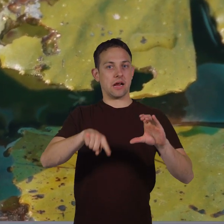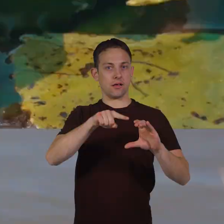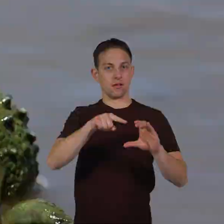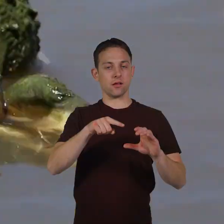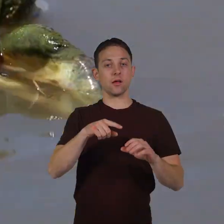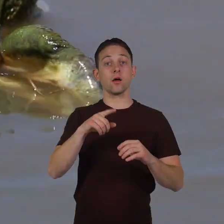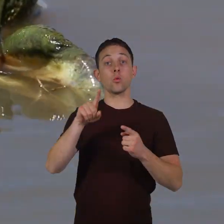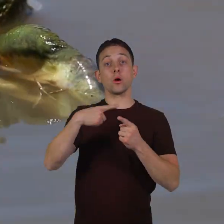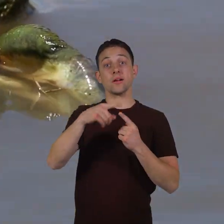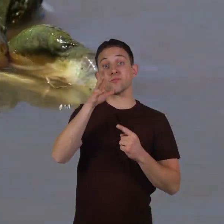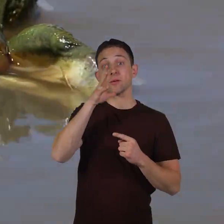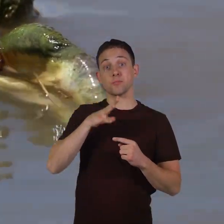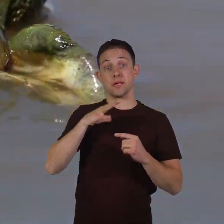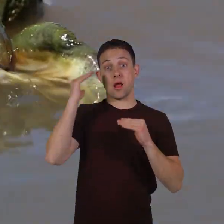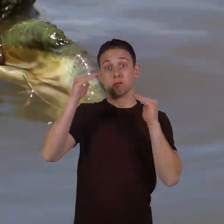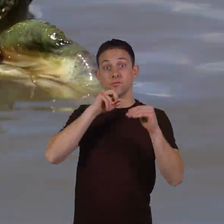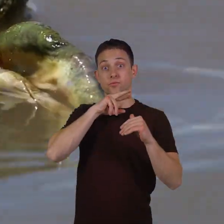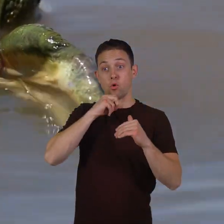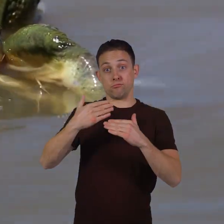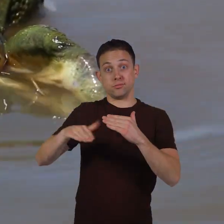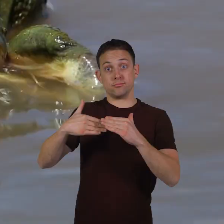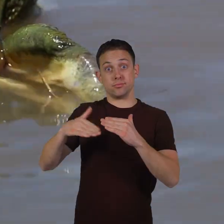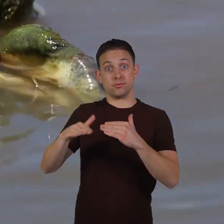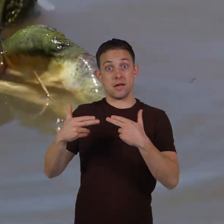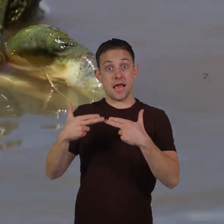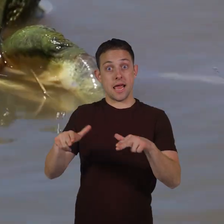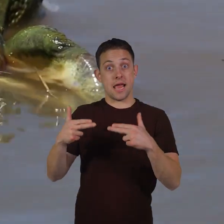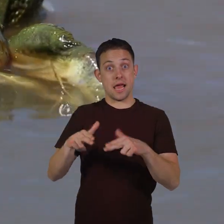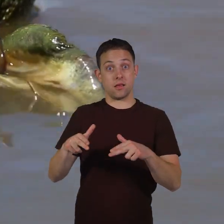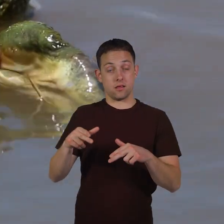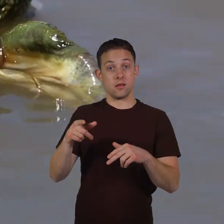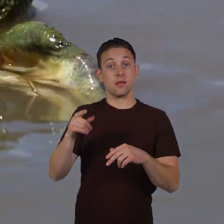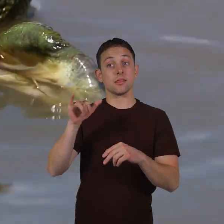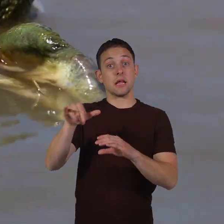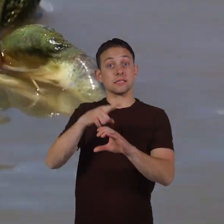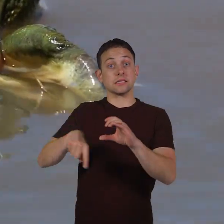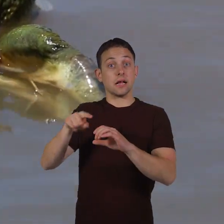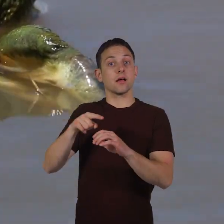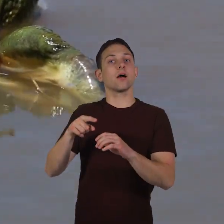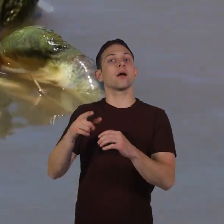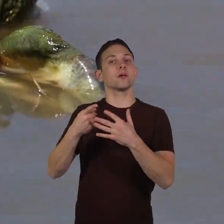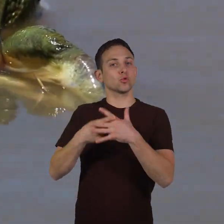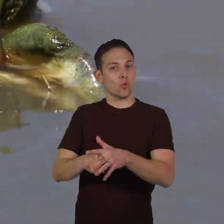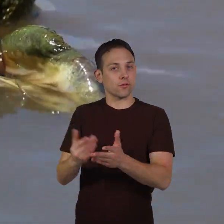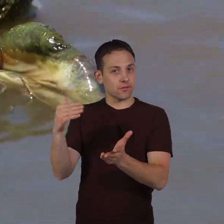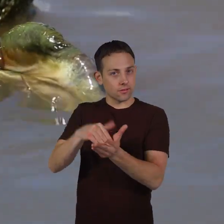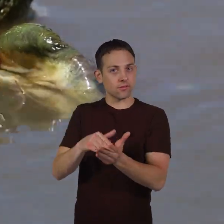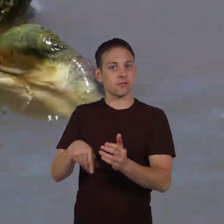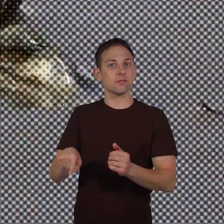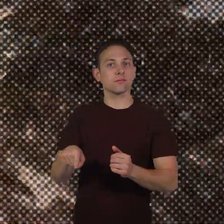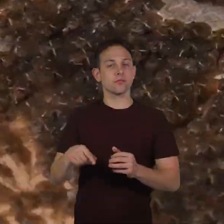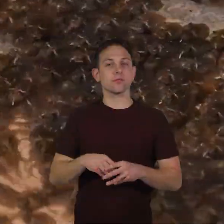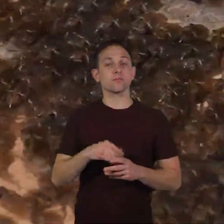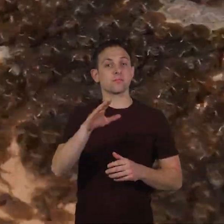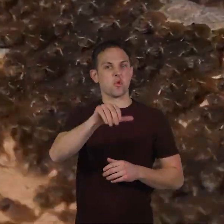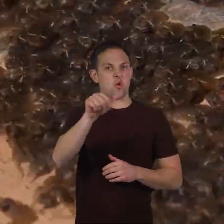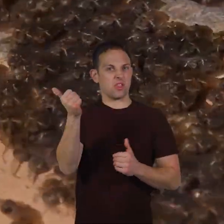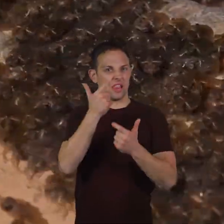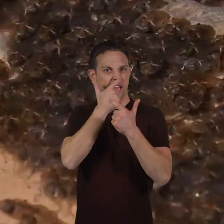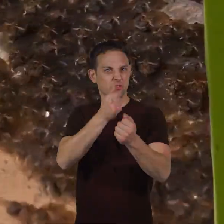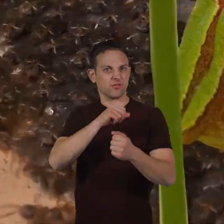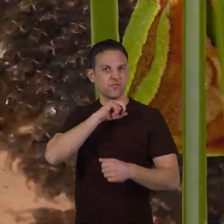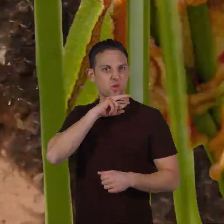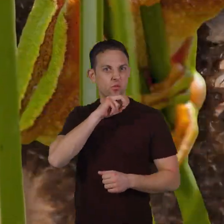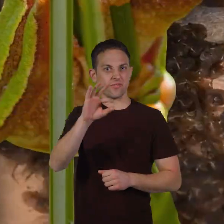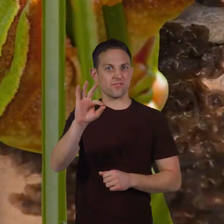but when female adult frogs lay eggs this cycle begins again here is